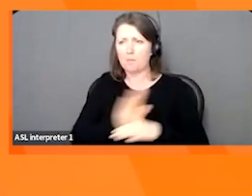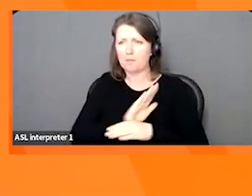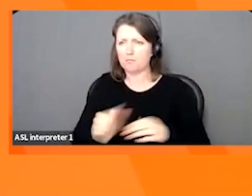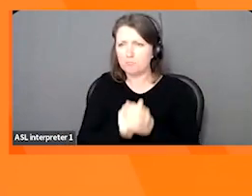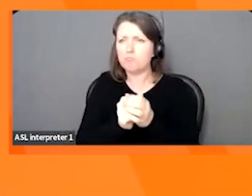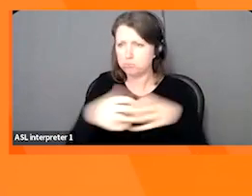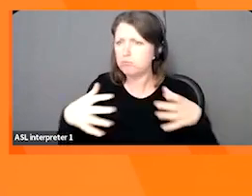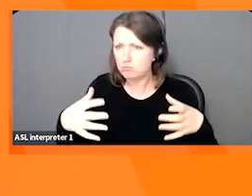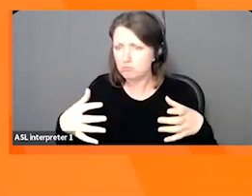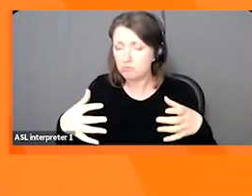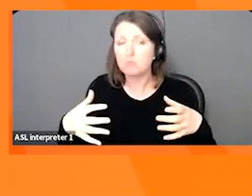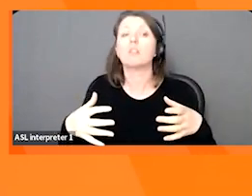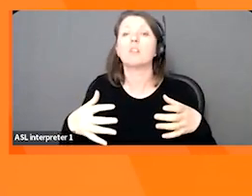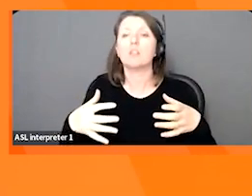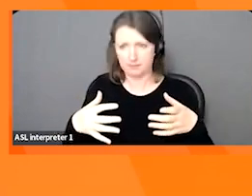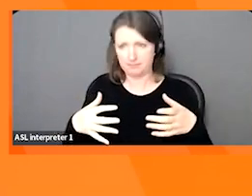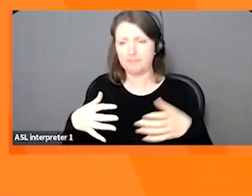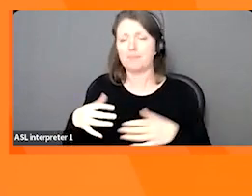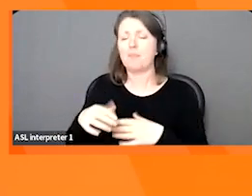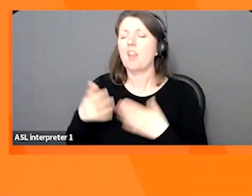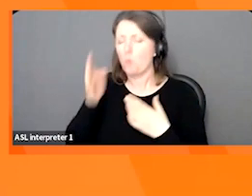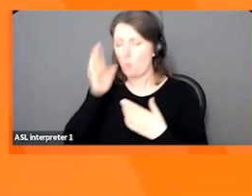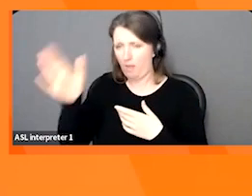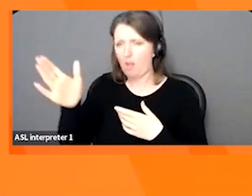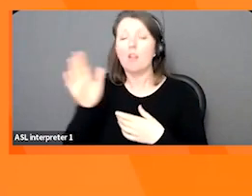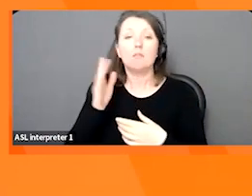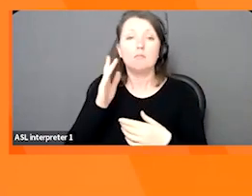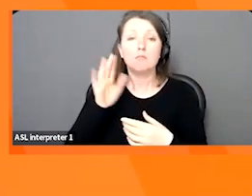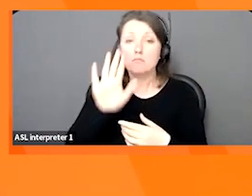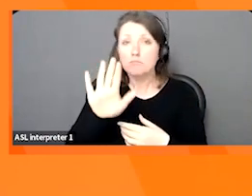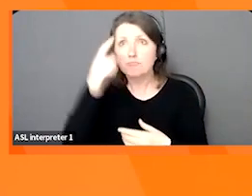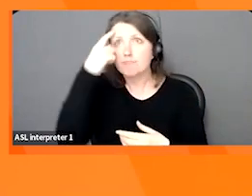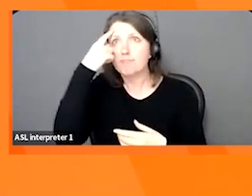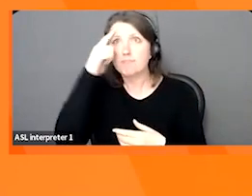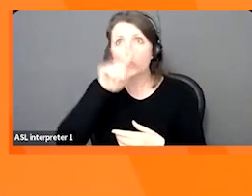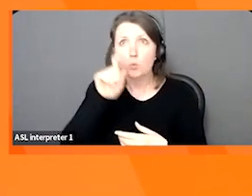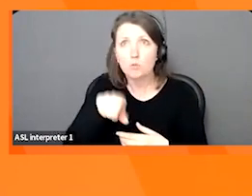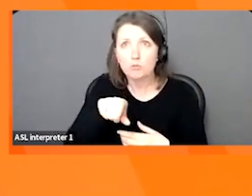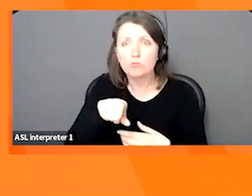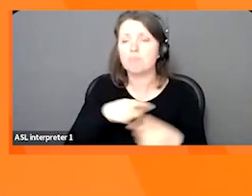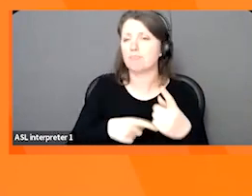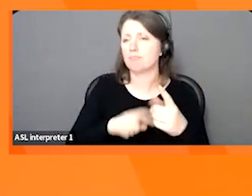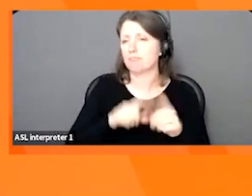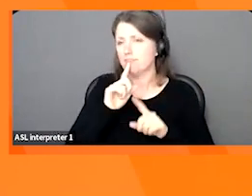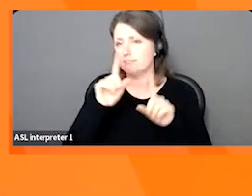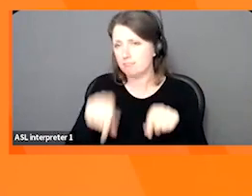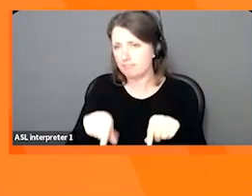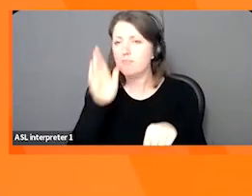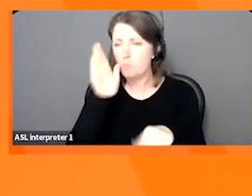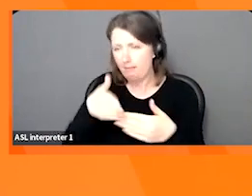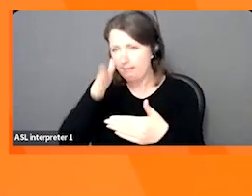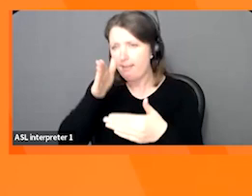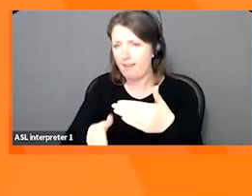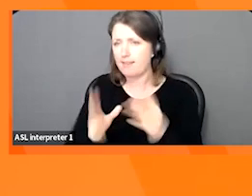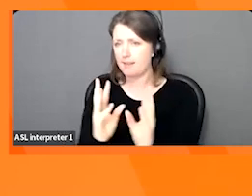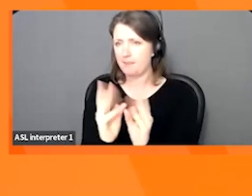as mentioned, we've allocated time at the end of the presentation for questions. So I hope you'll keep them or post them in the